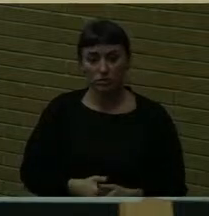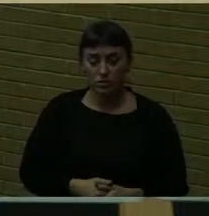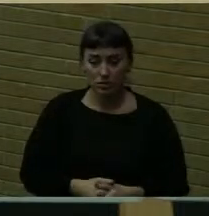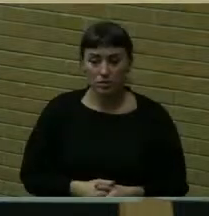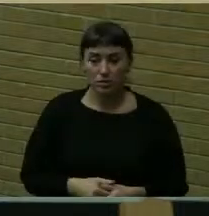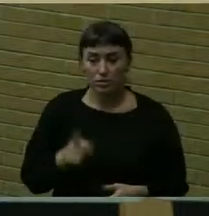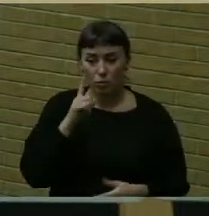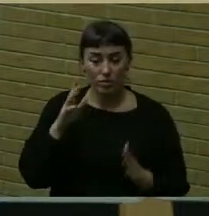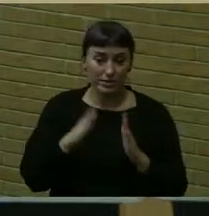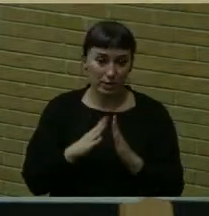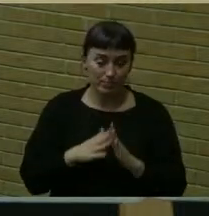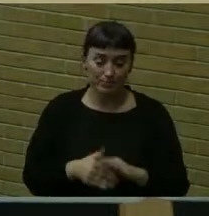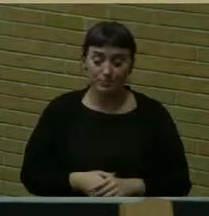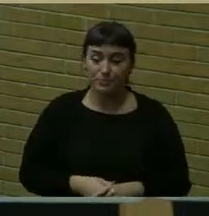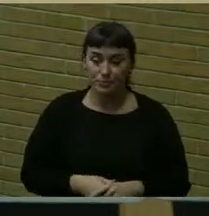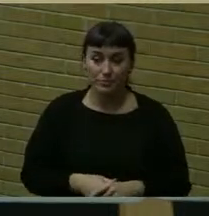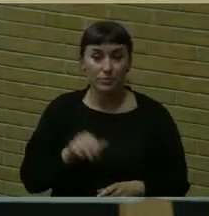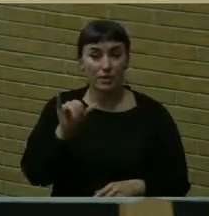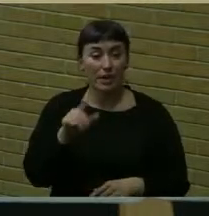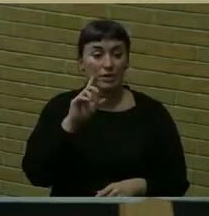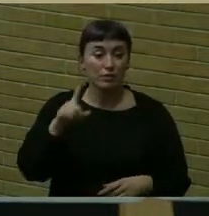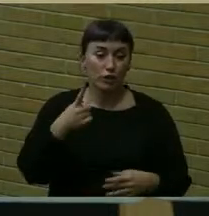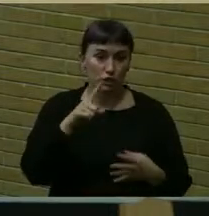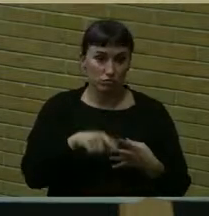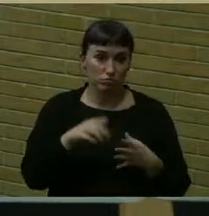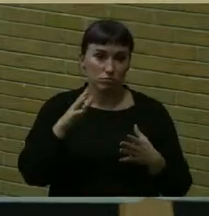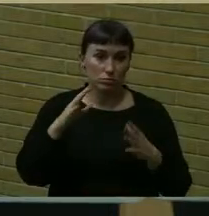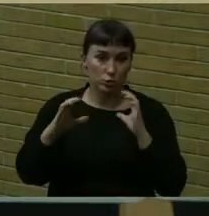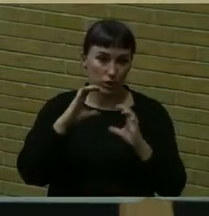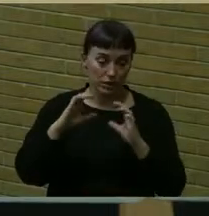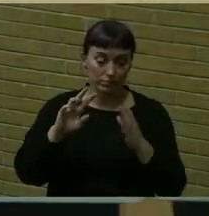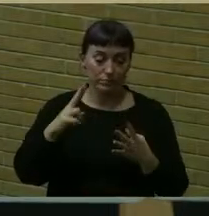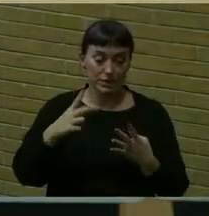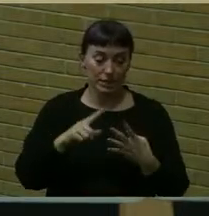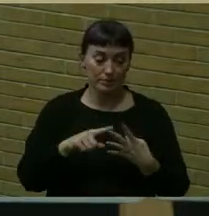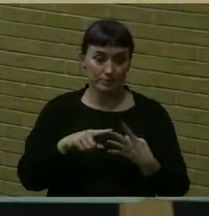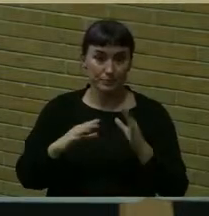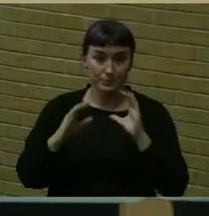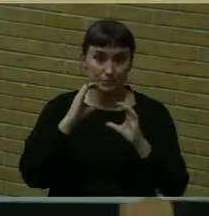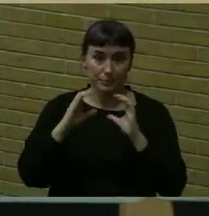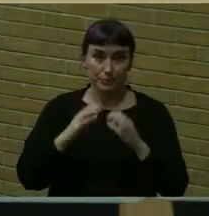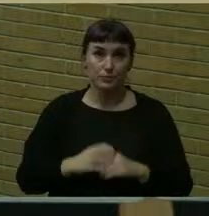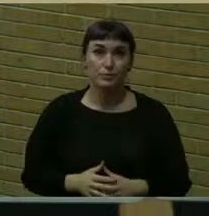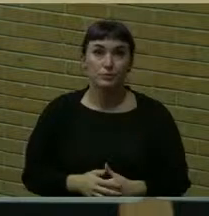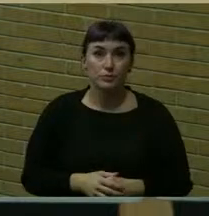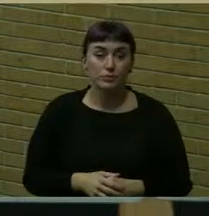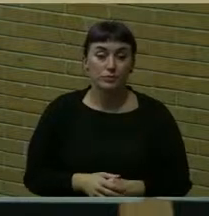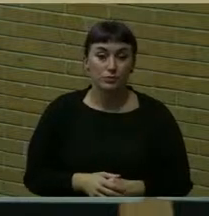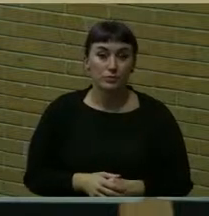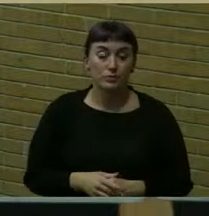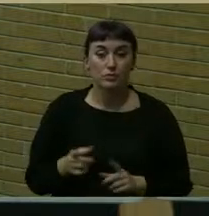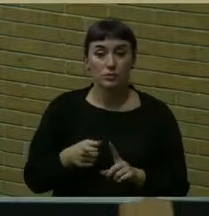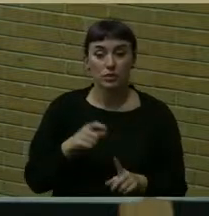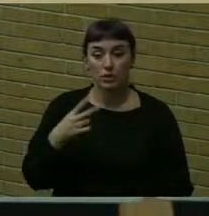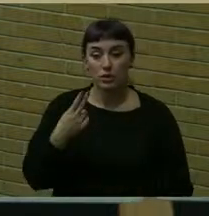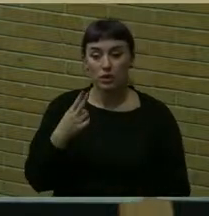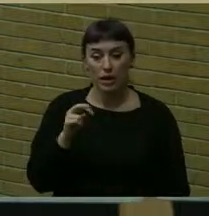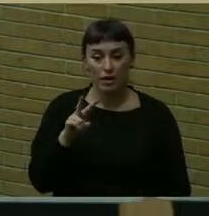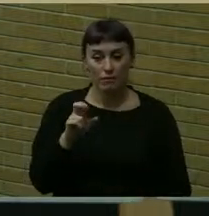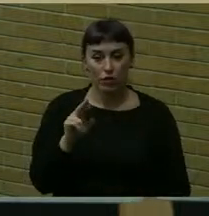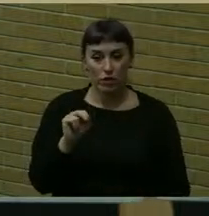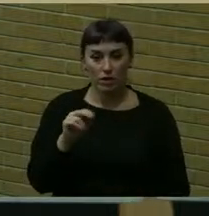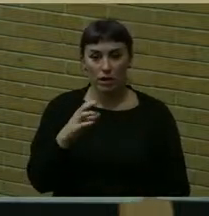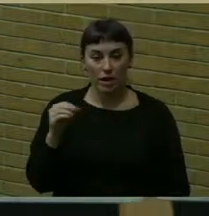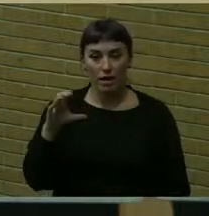for the town so that's the first communication the second communication is from heaven and company